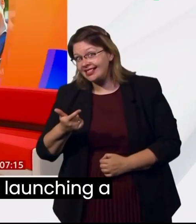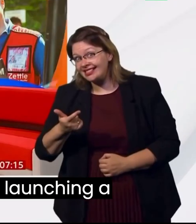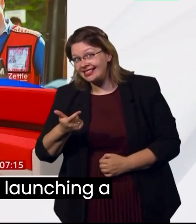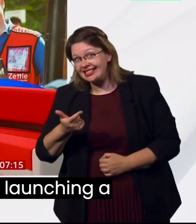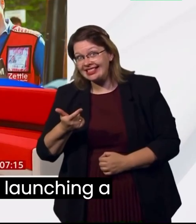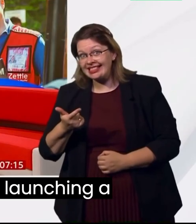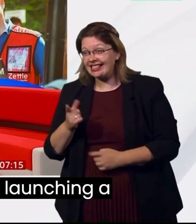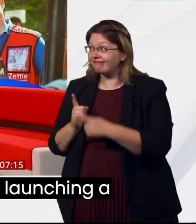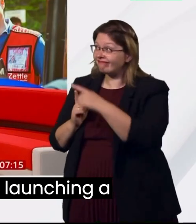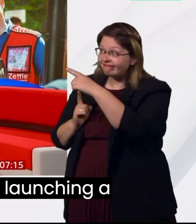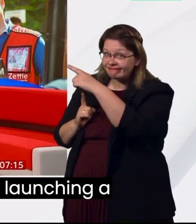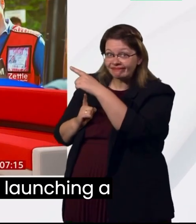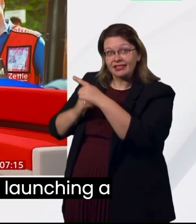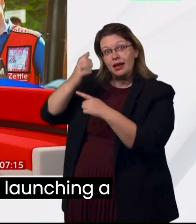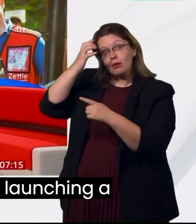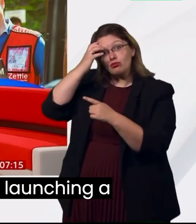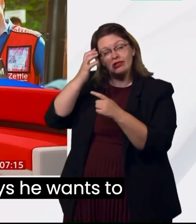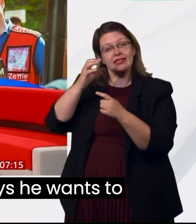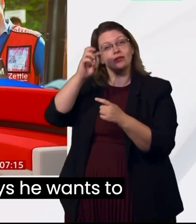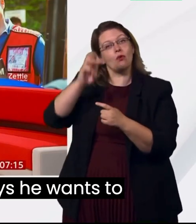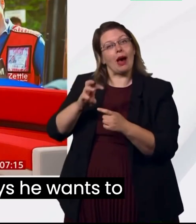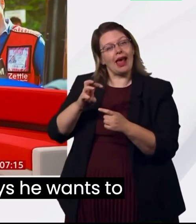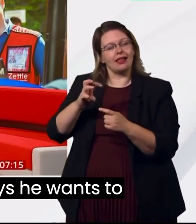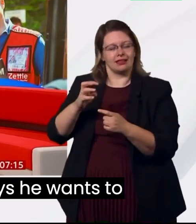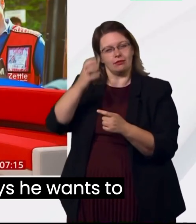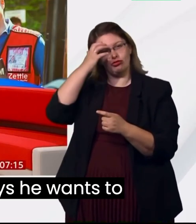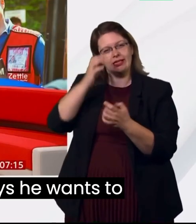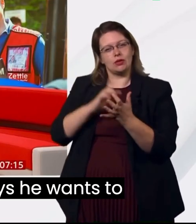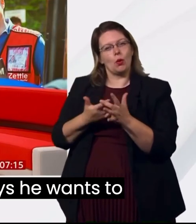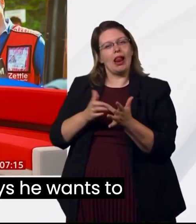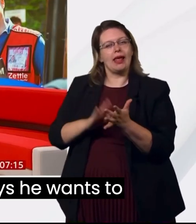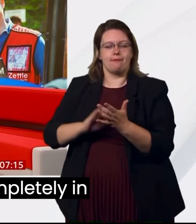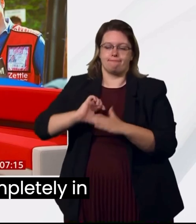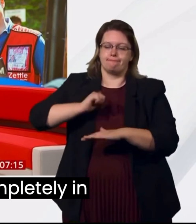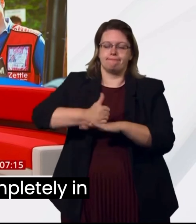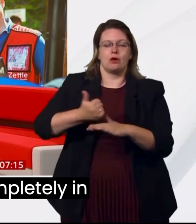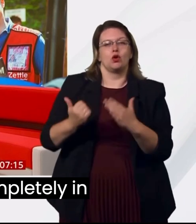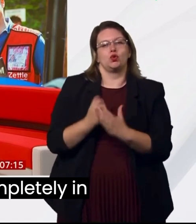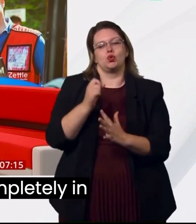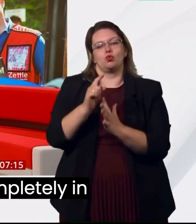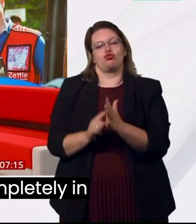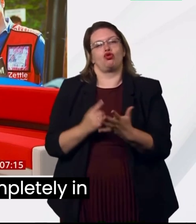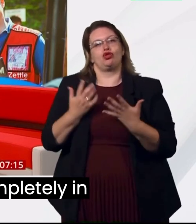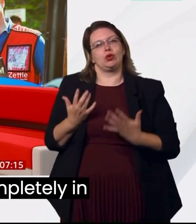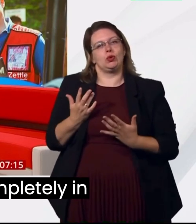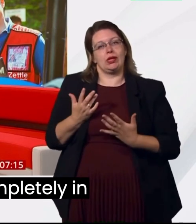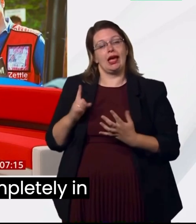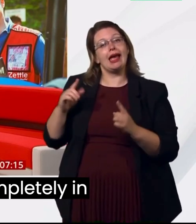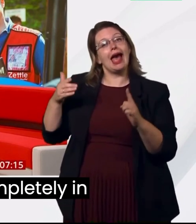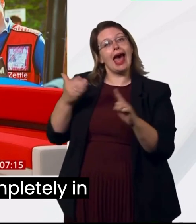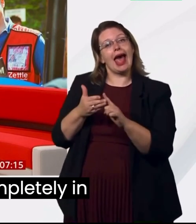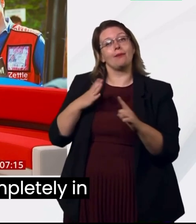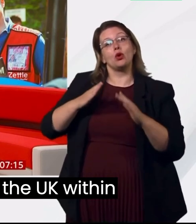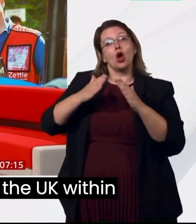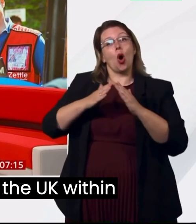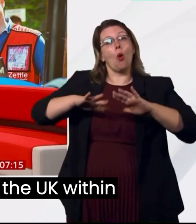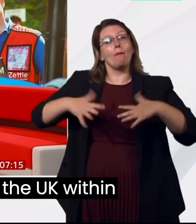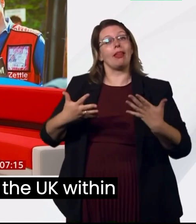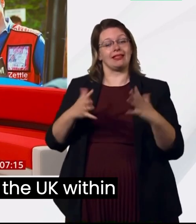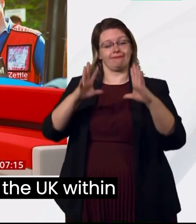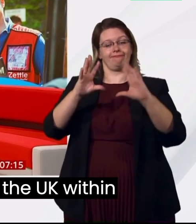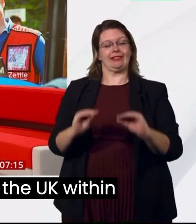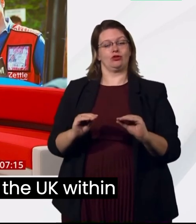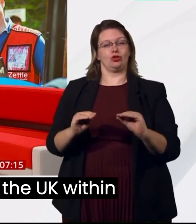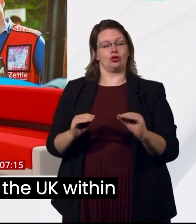And the Prince of Wales is launching a major project today. He says he wants to end homelessness completely in six